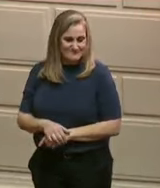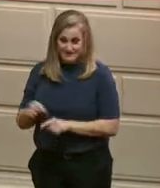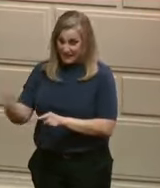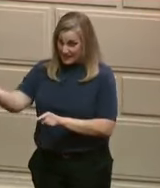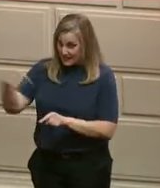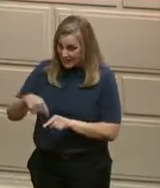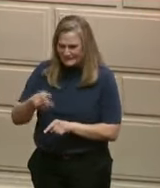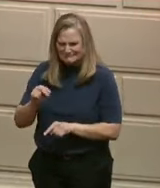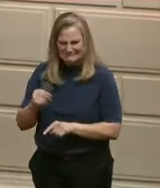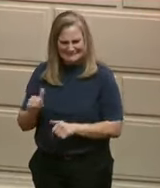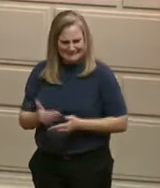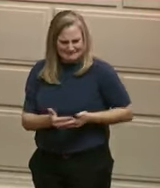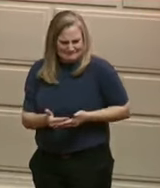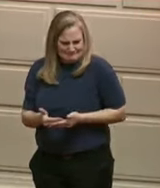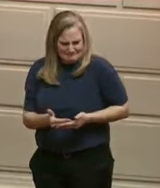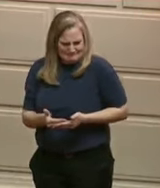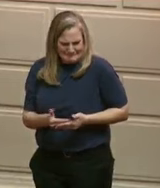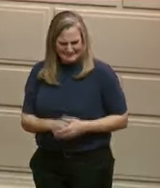General.